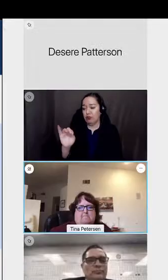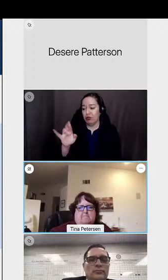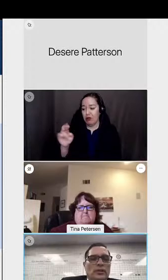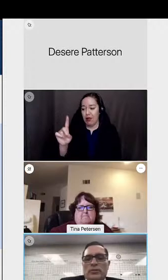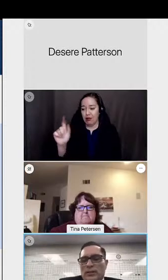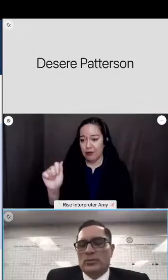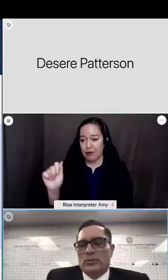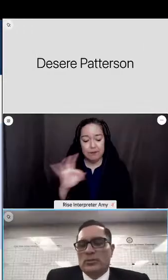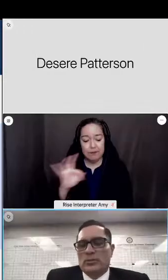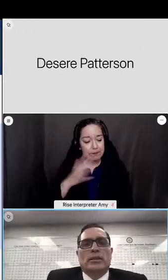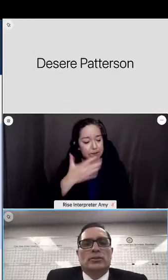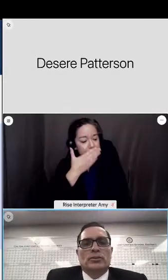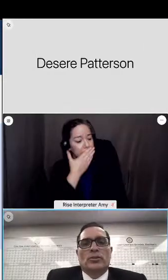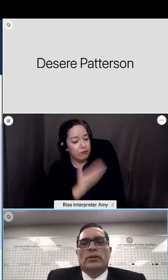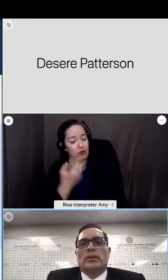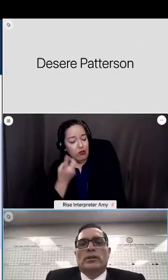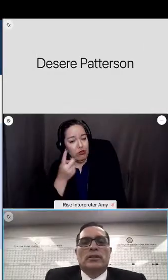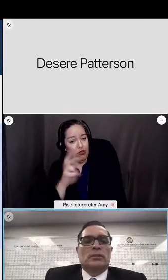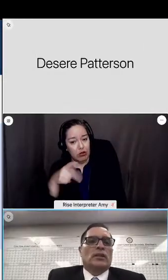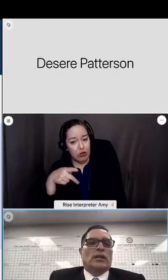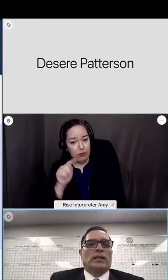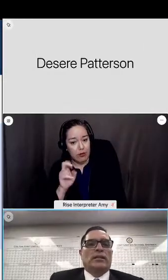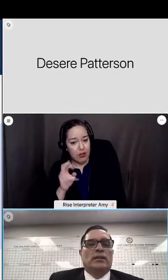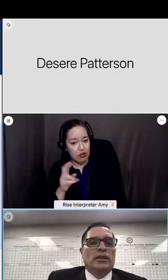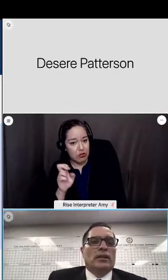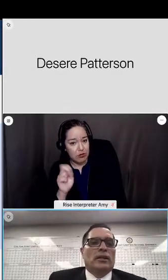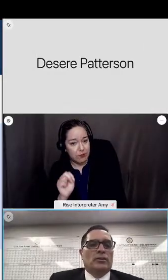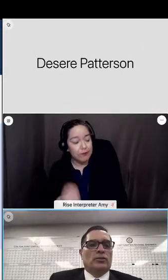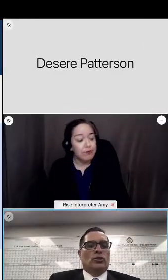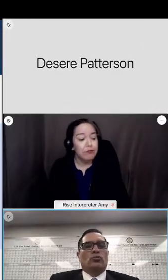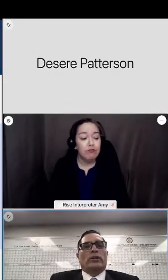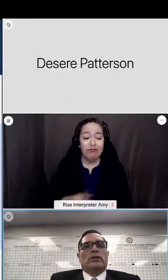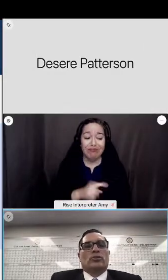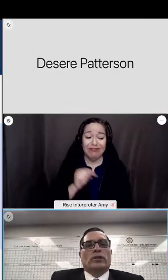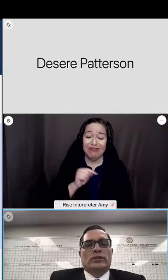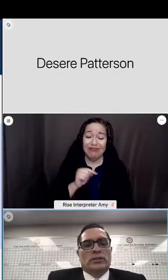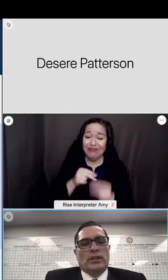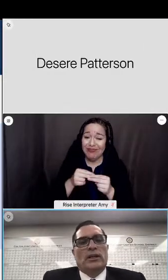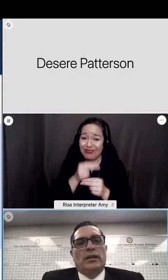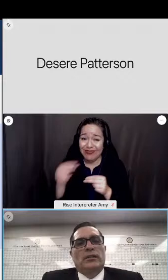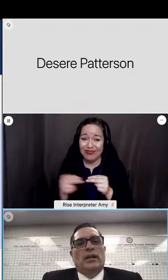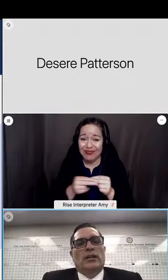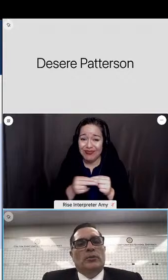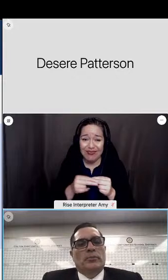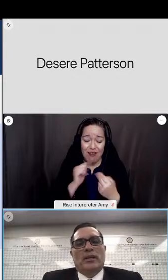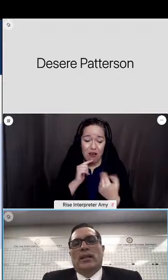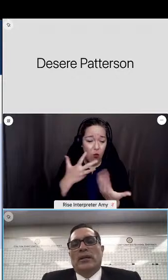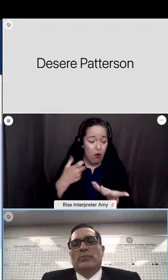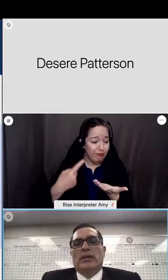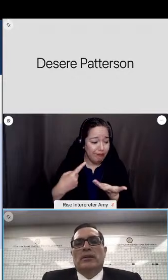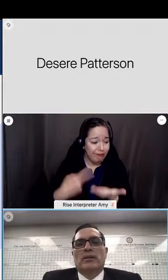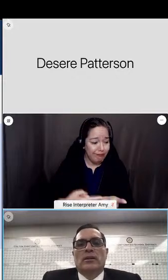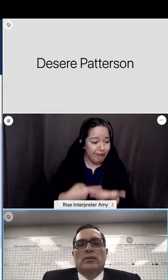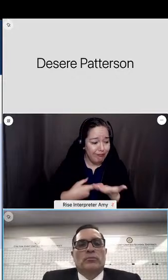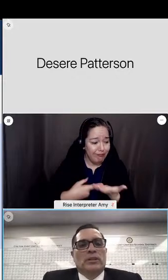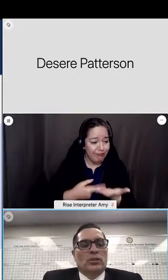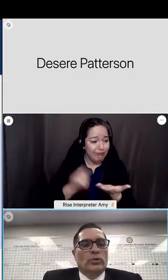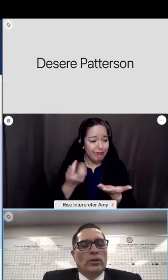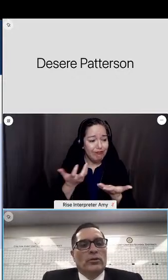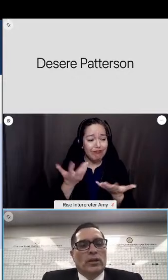thank you dr peterson and and so in this slide i just wanted to address uh and talk a little bit about alignment